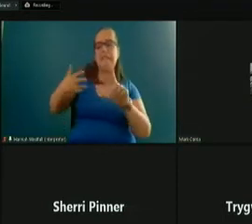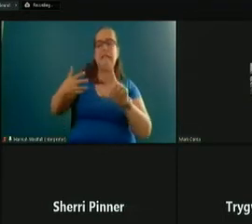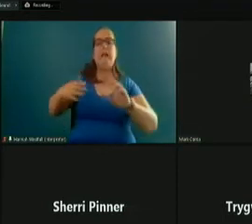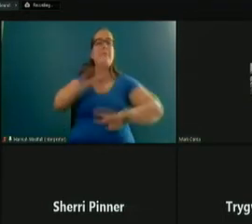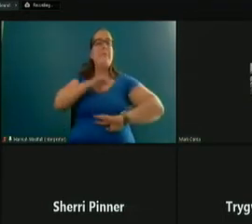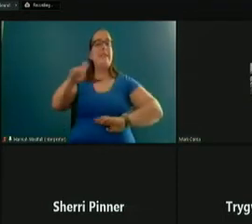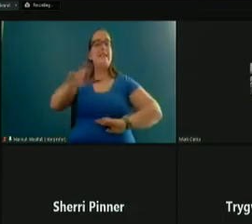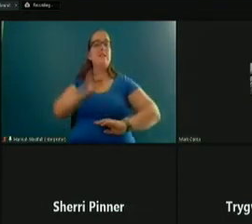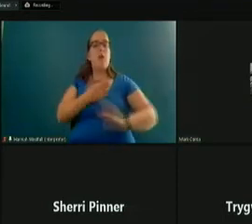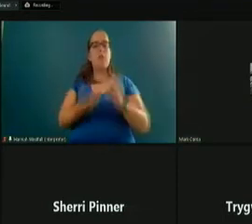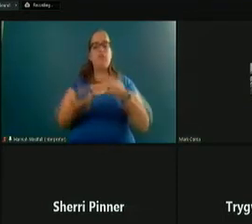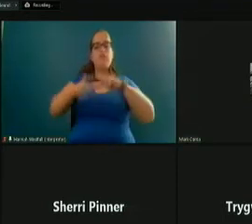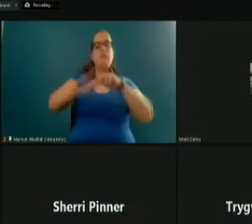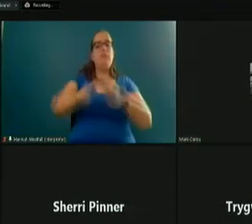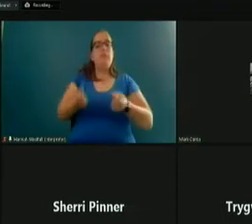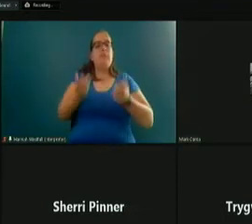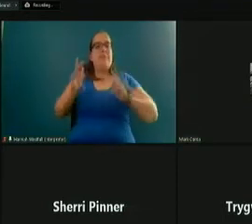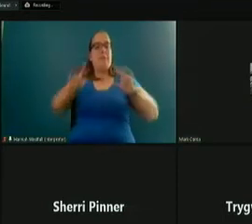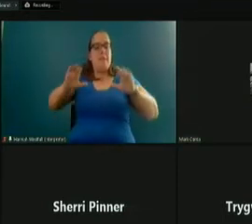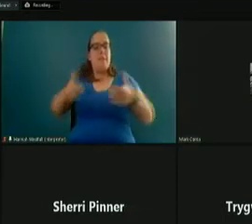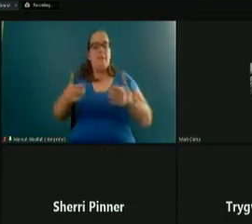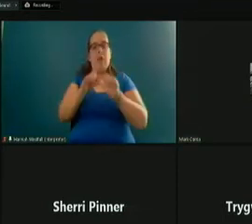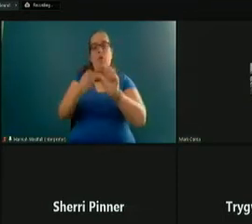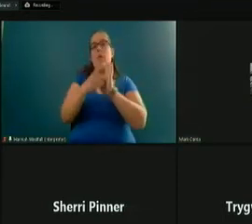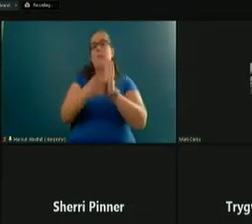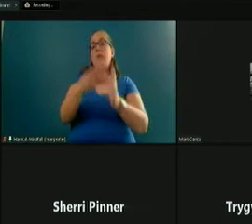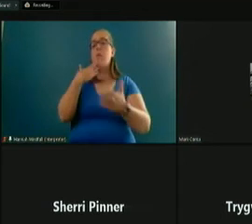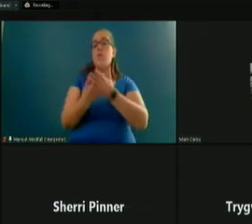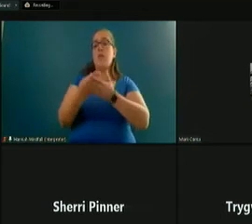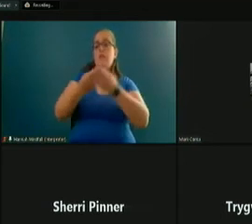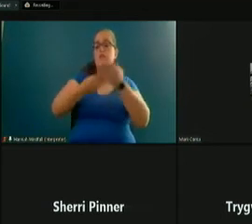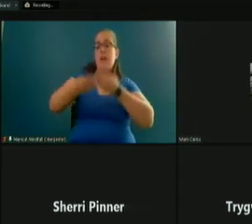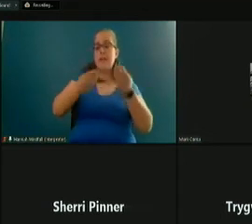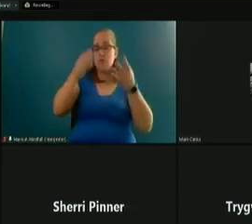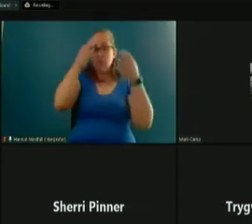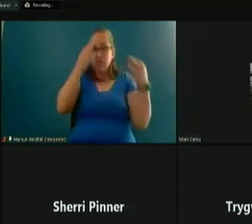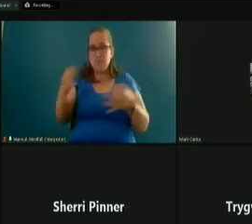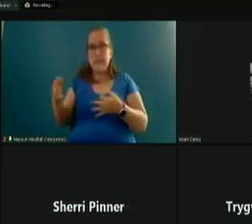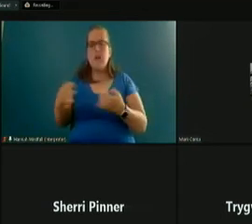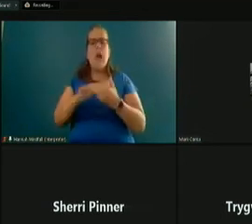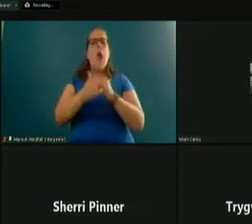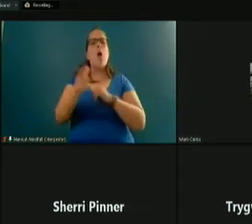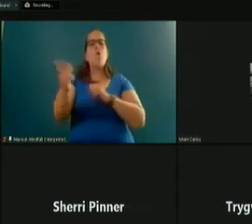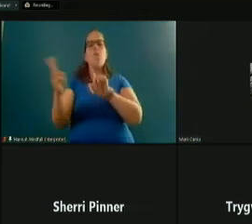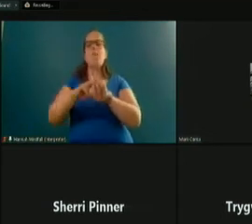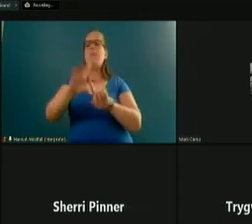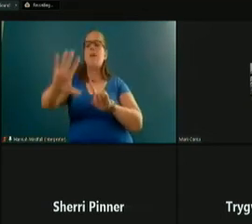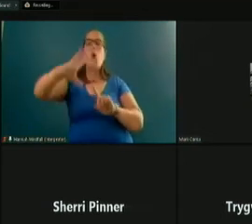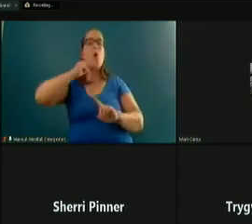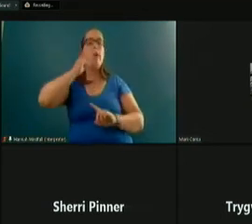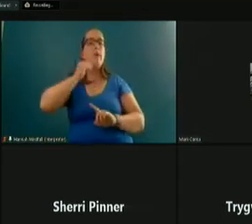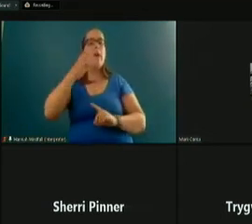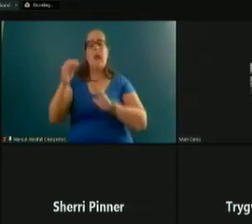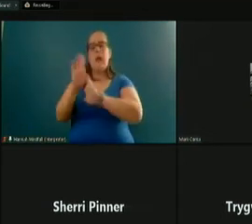growing population while continuing to demonstrate good financial stewardship. How will you apply your experience and